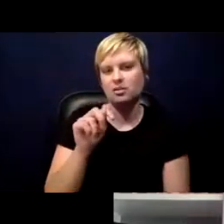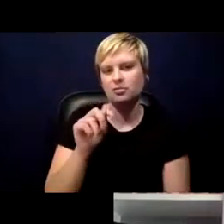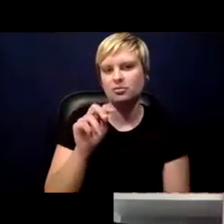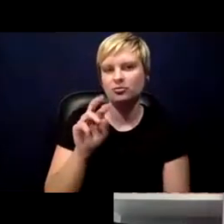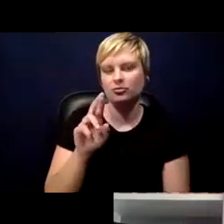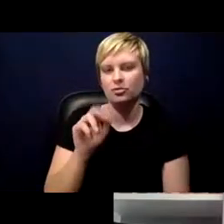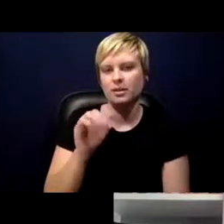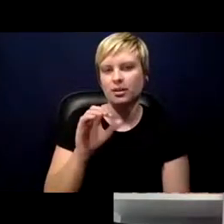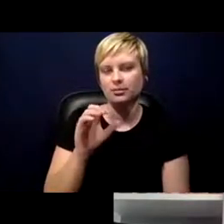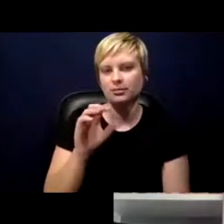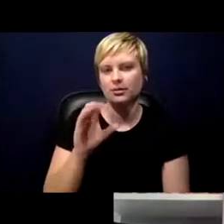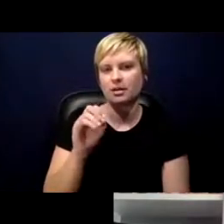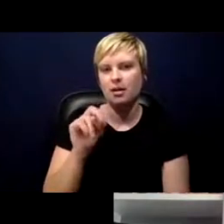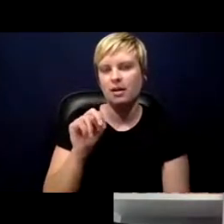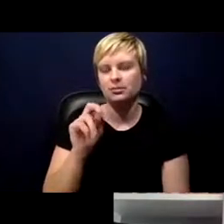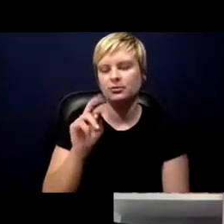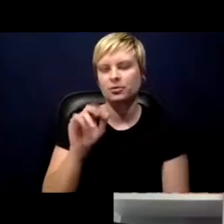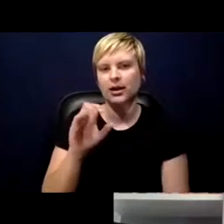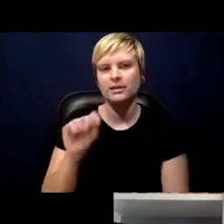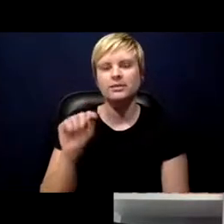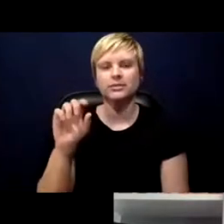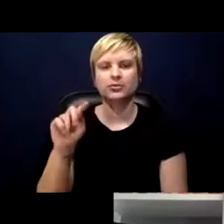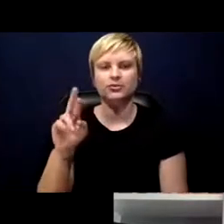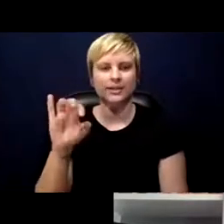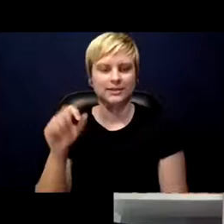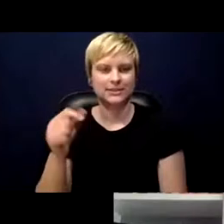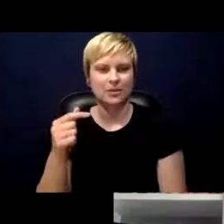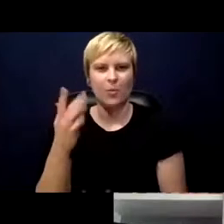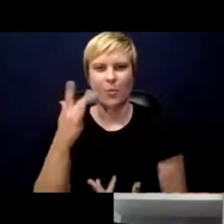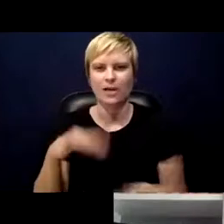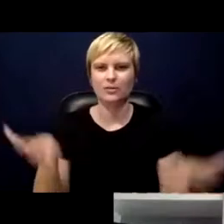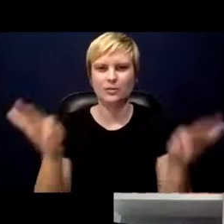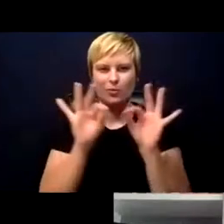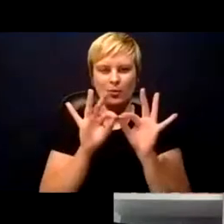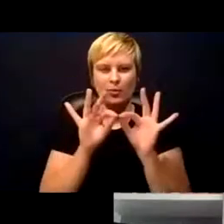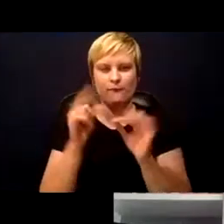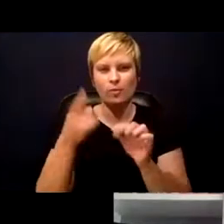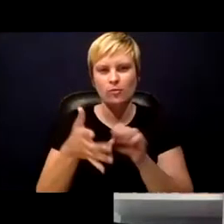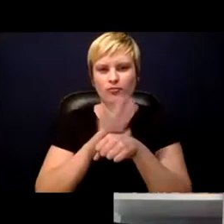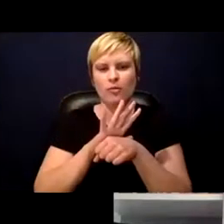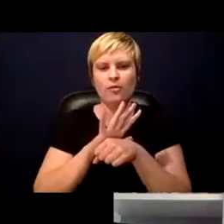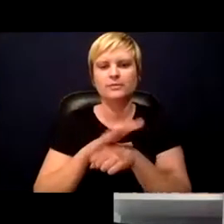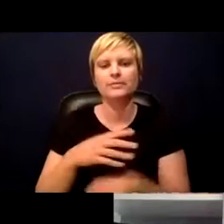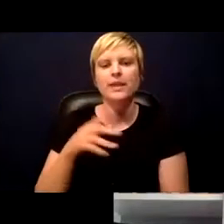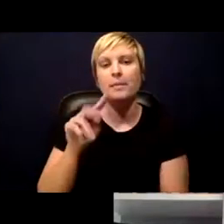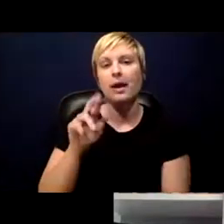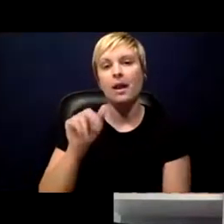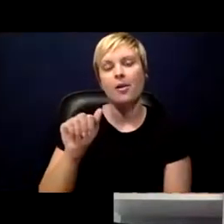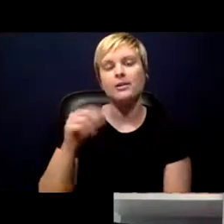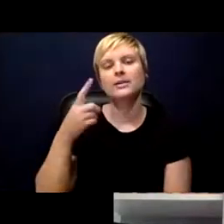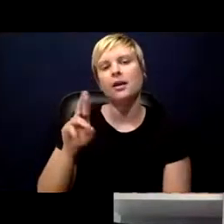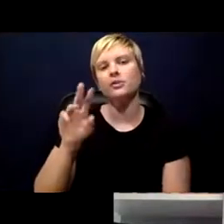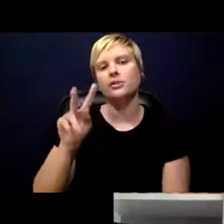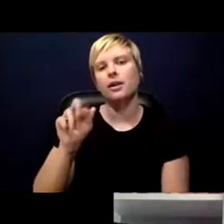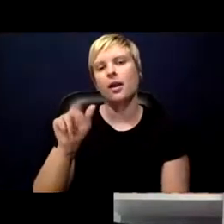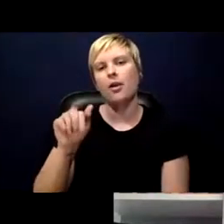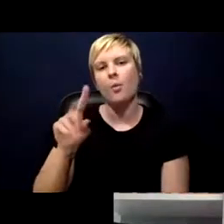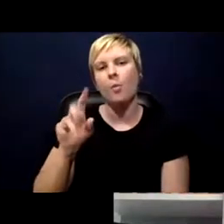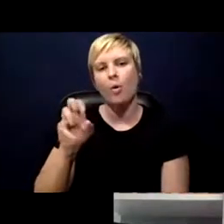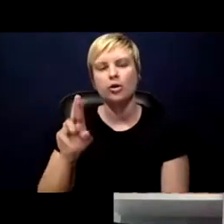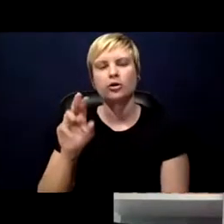coronavirus. I'm Dr. Kara Odom-Walker, DHSS Secretary for the Delaware Department of Health and Social Services.